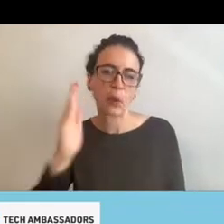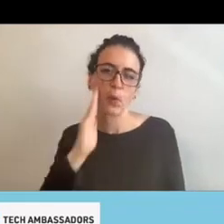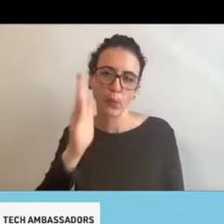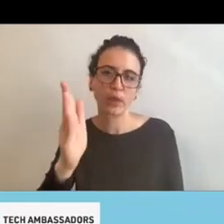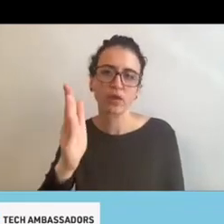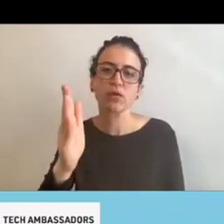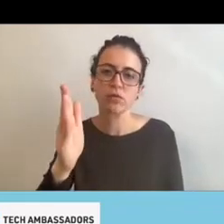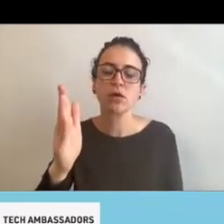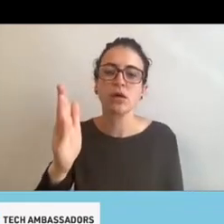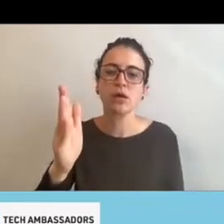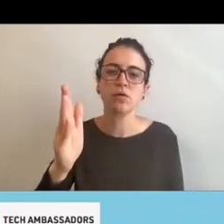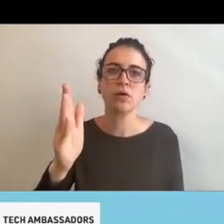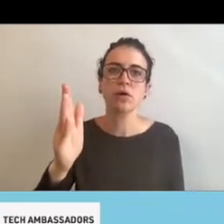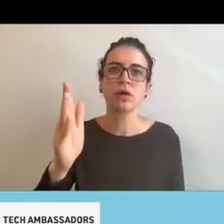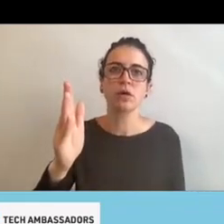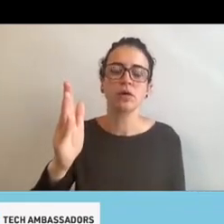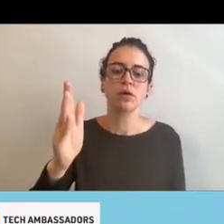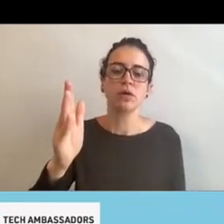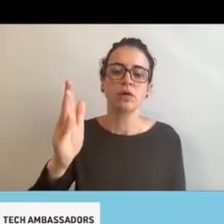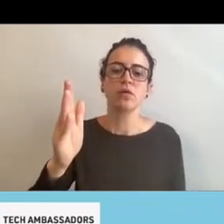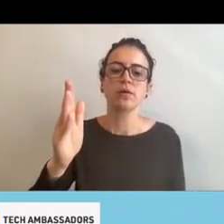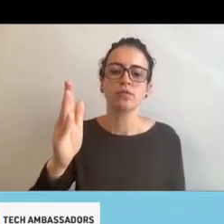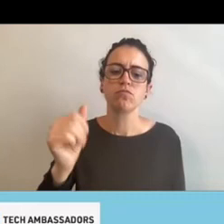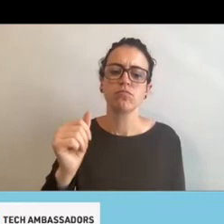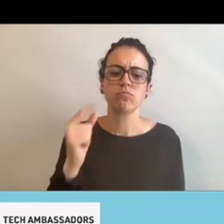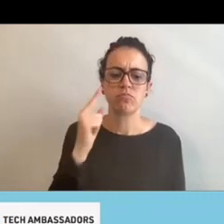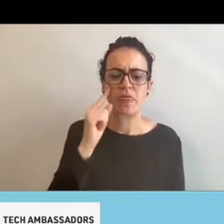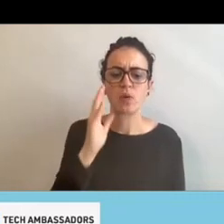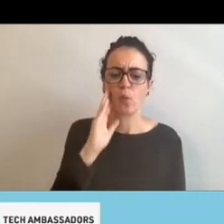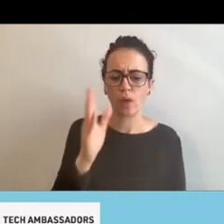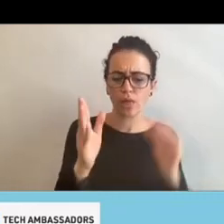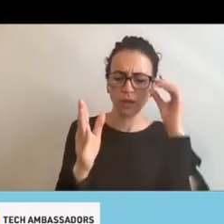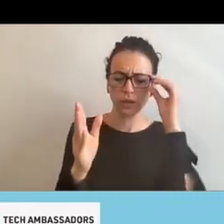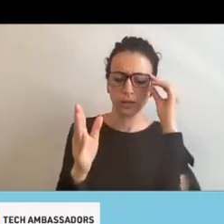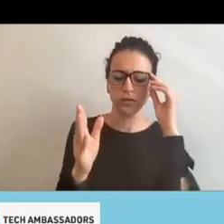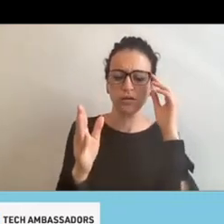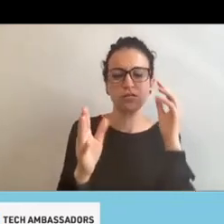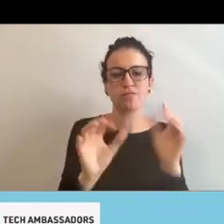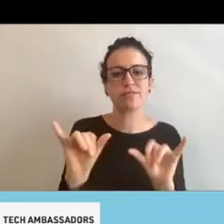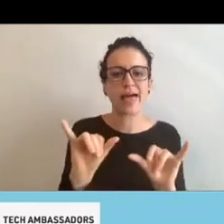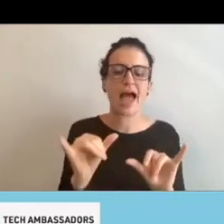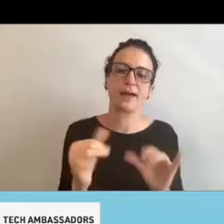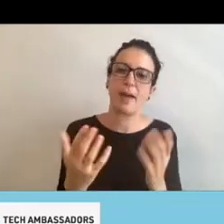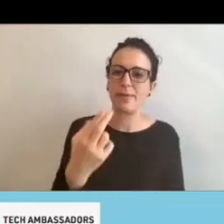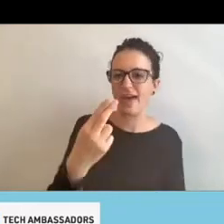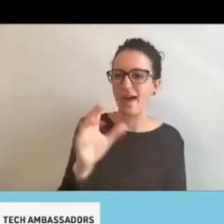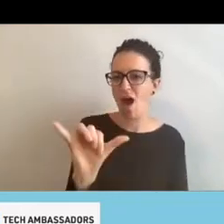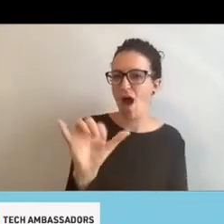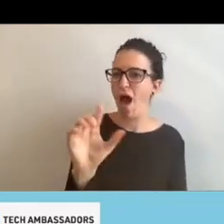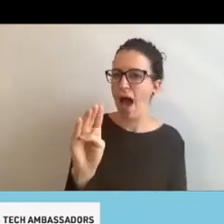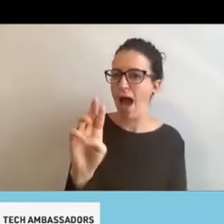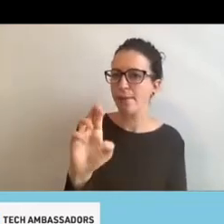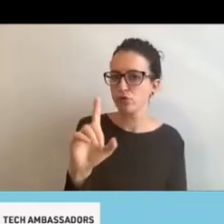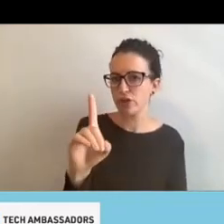hybrid or fast moving program